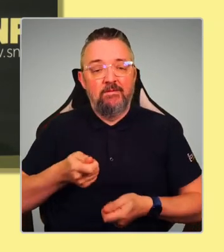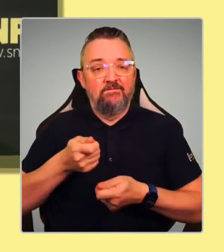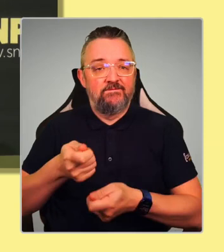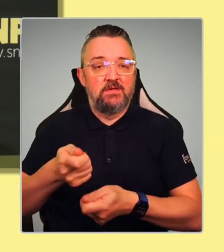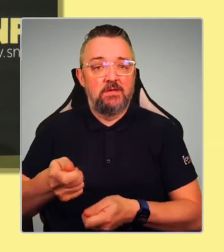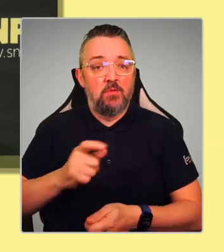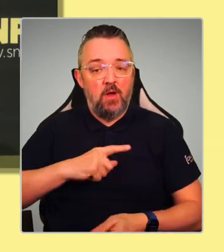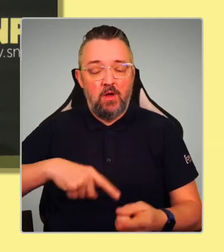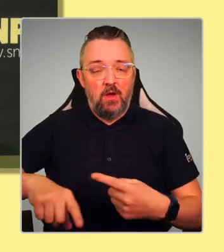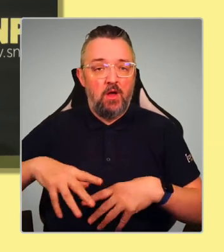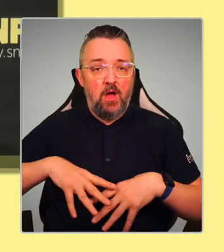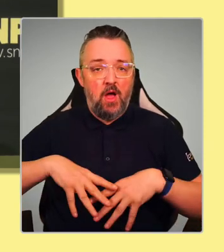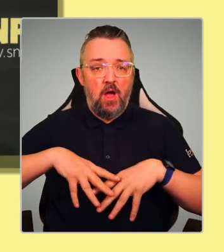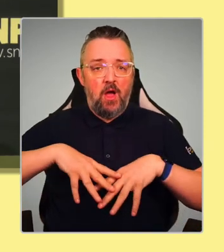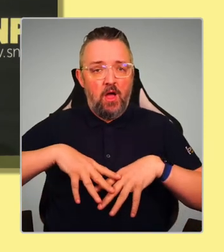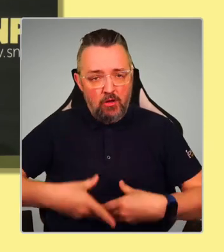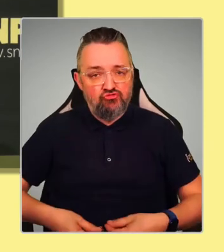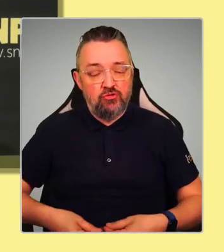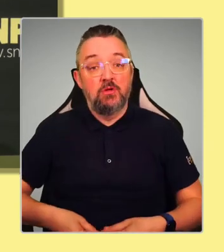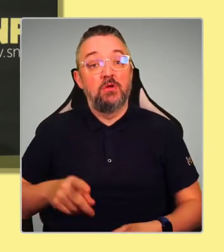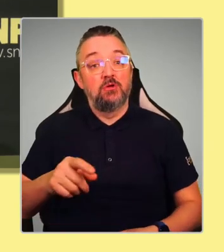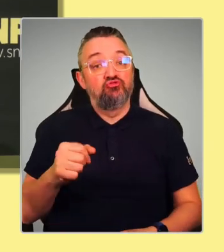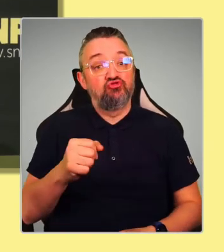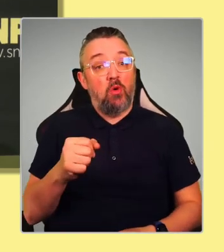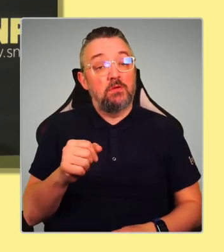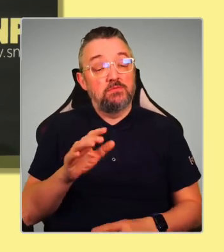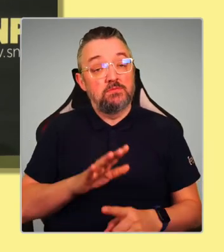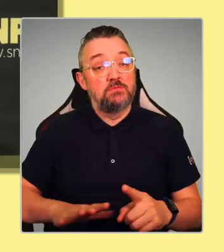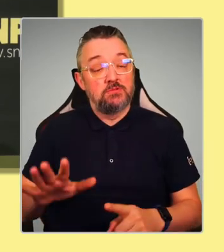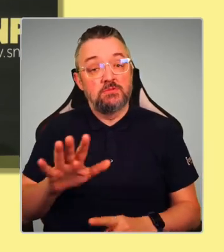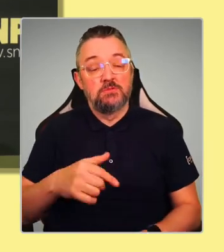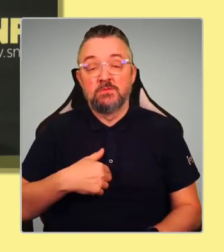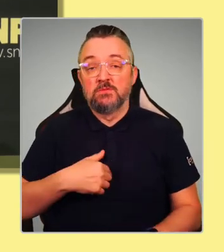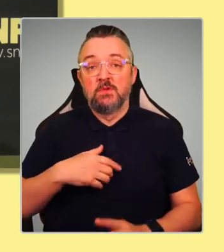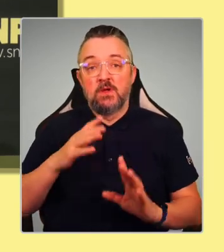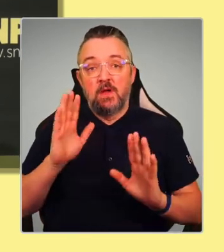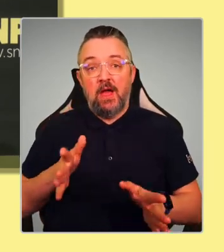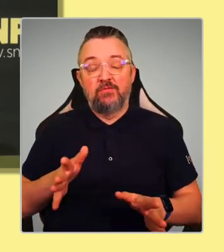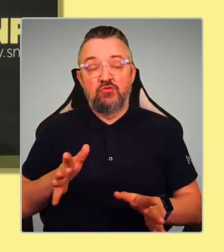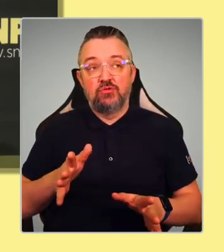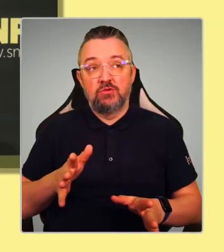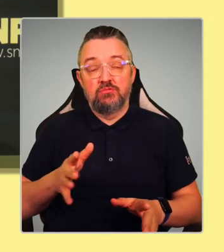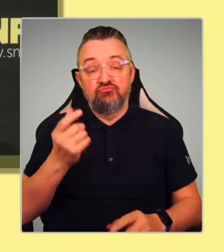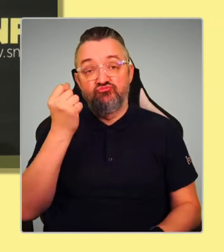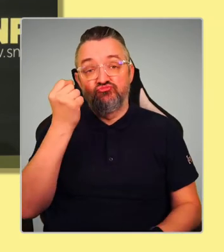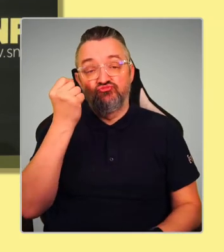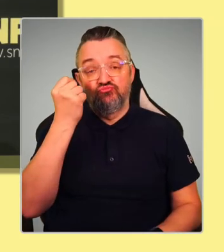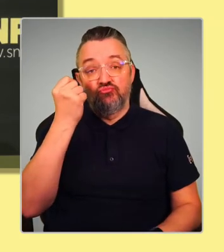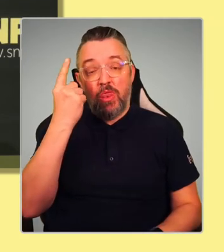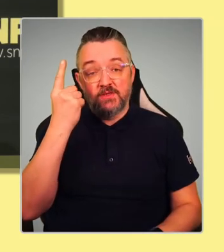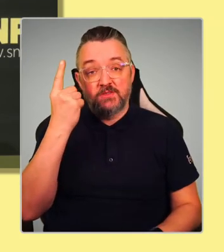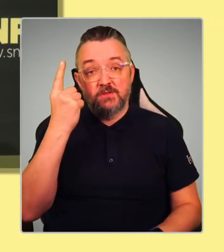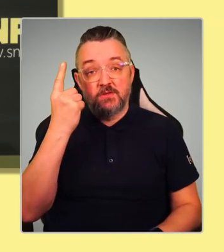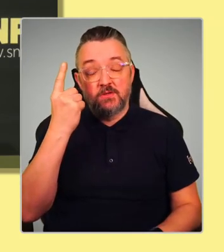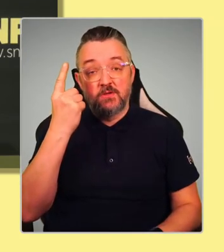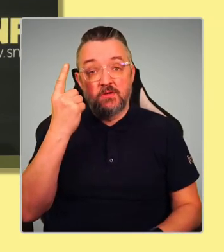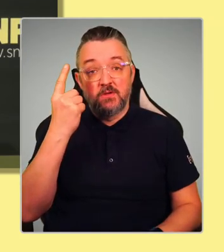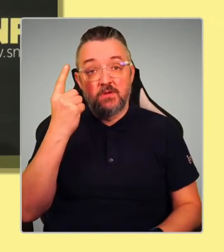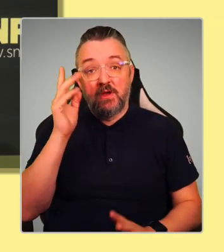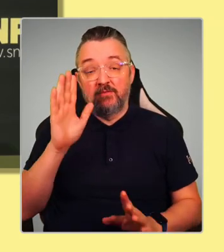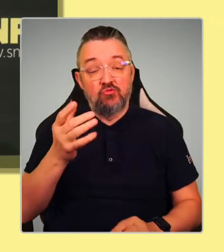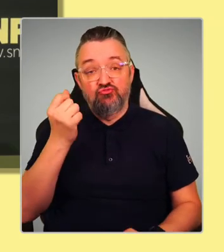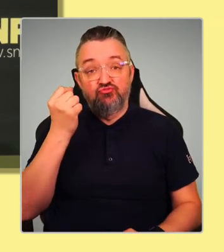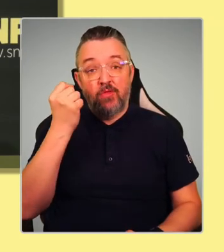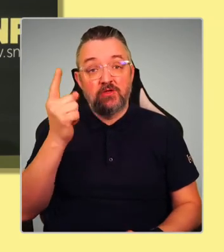And in Scotland, I think we need to face up to the realities that, as I said in my opening remarks, one in four children